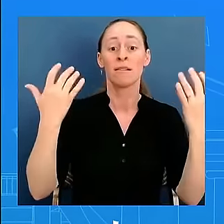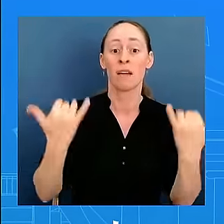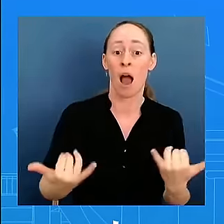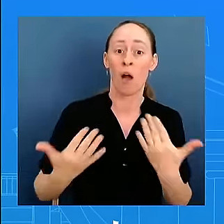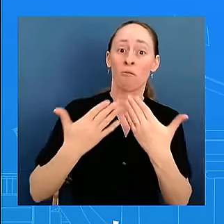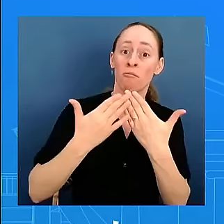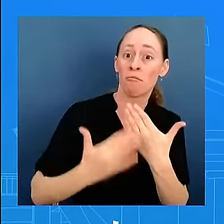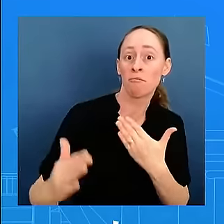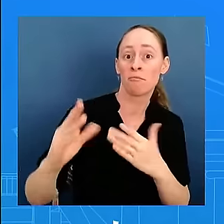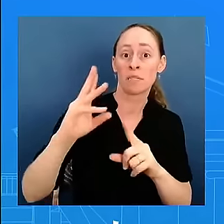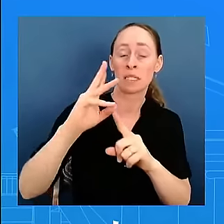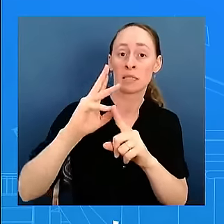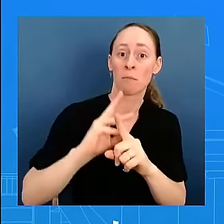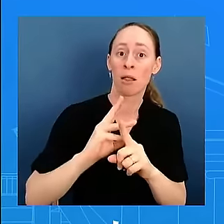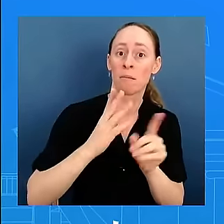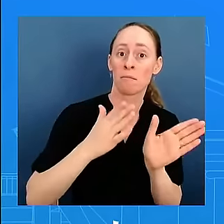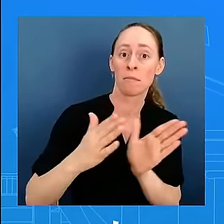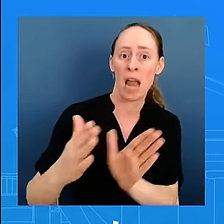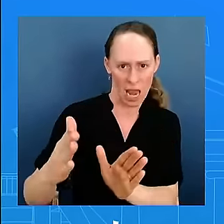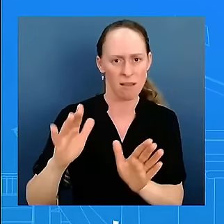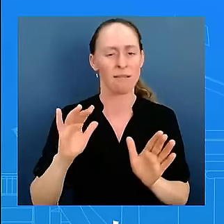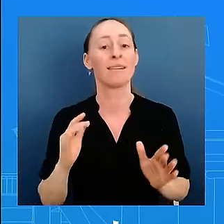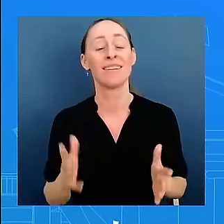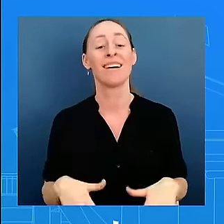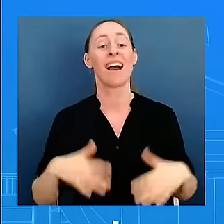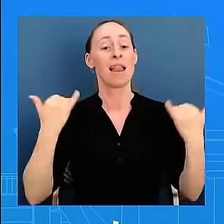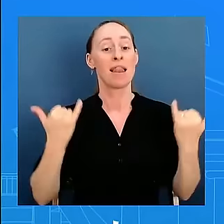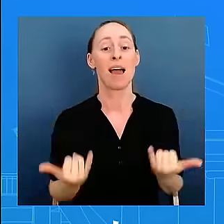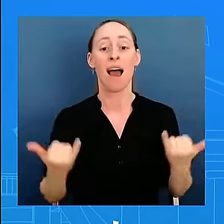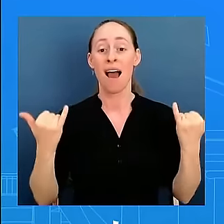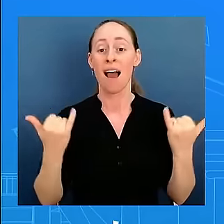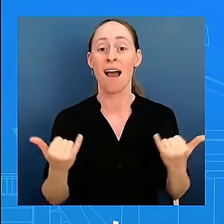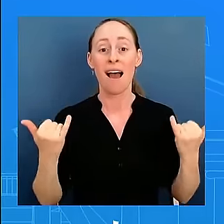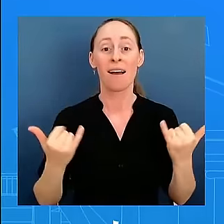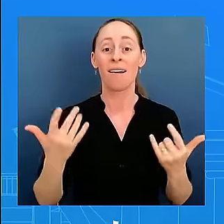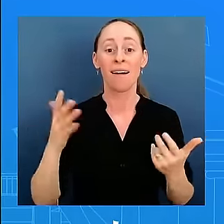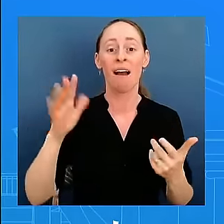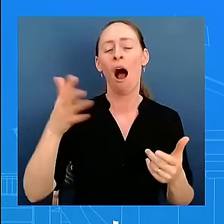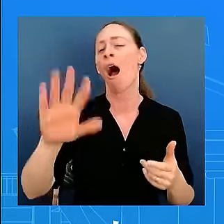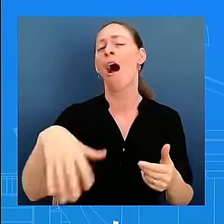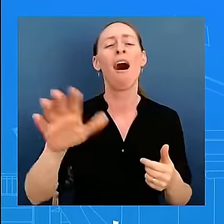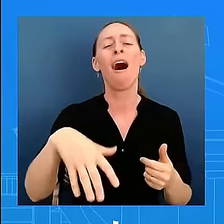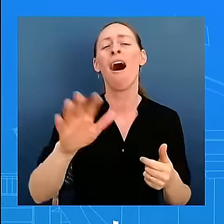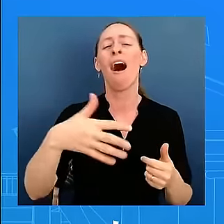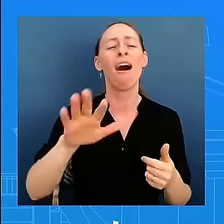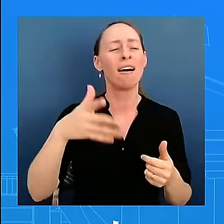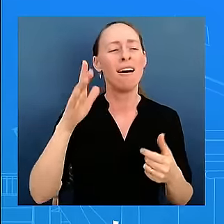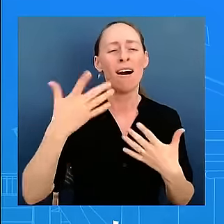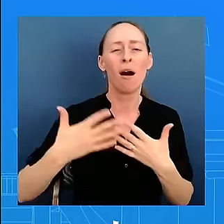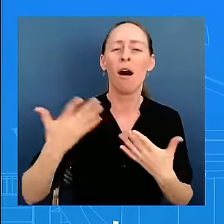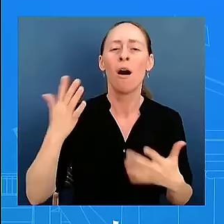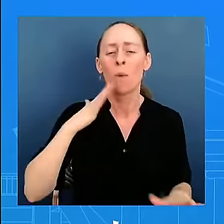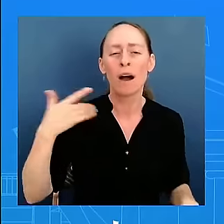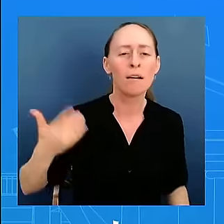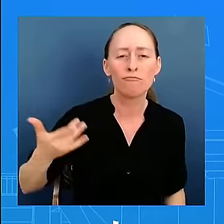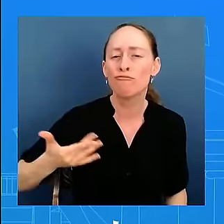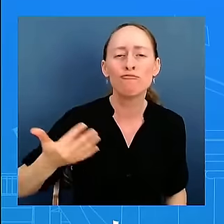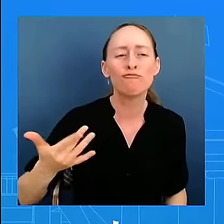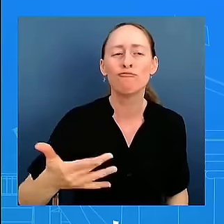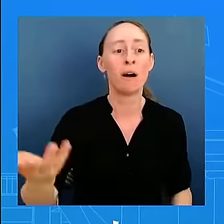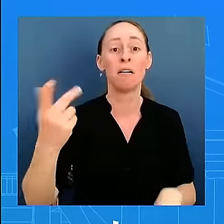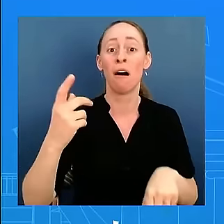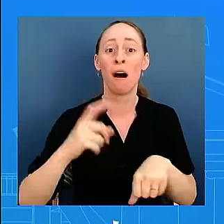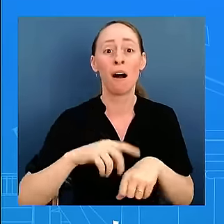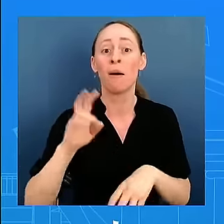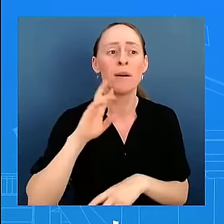there will be many plenty of times plenty of times for him to uh go out on the campaign trail and talk about